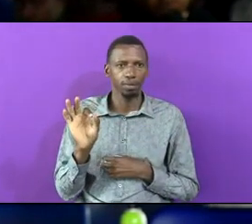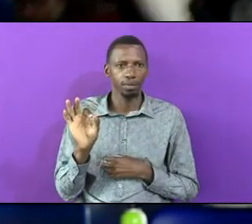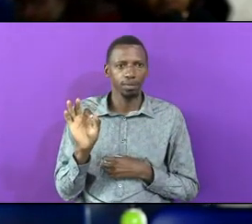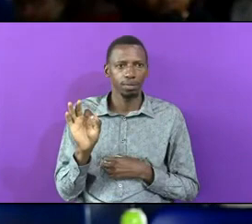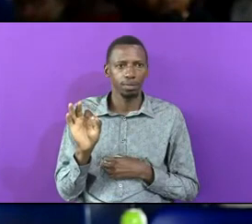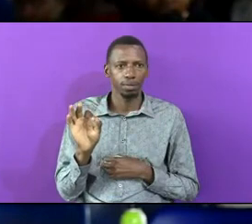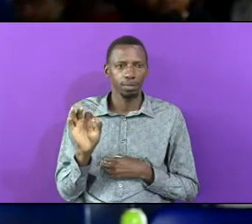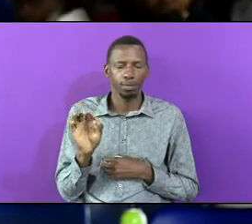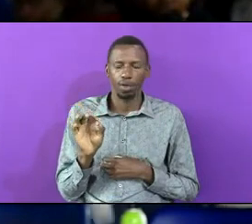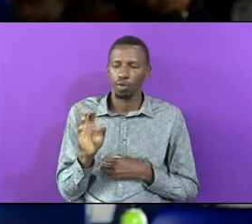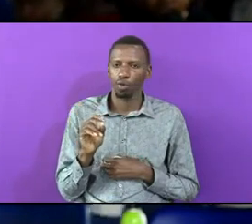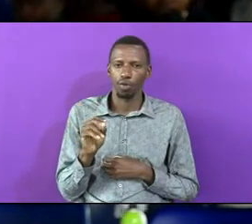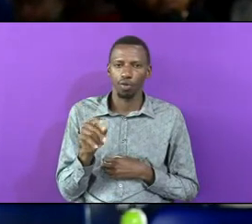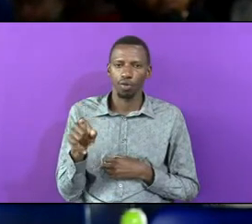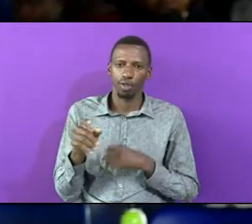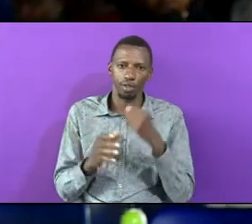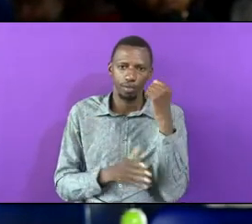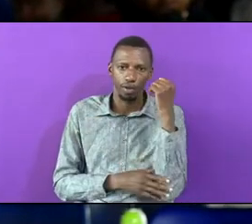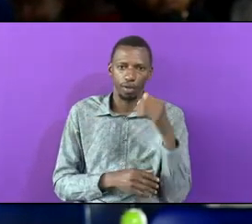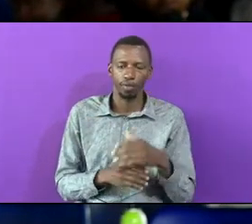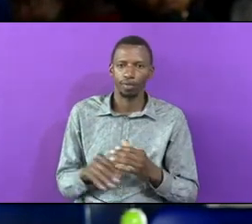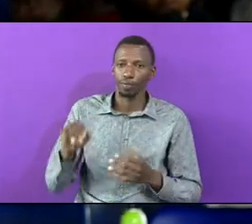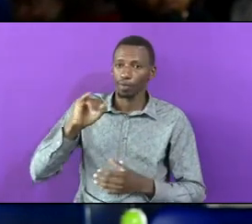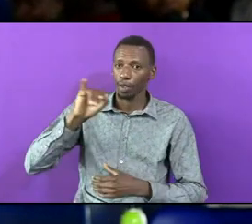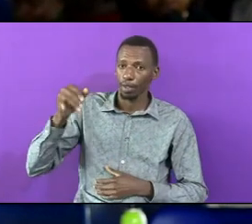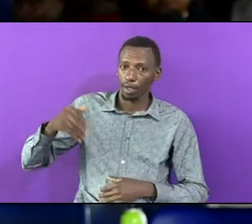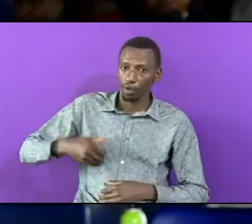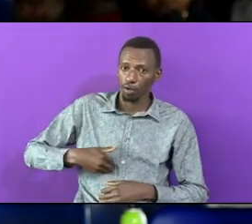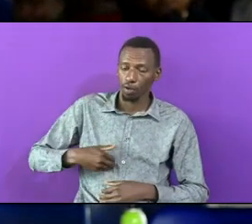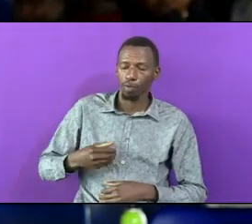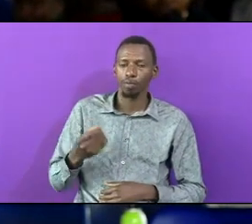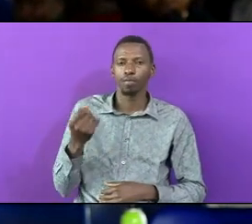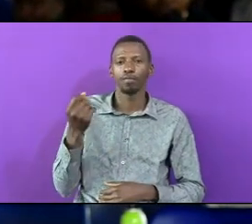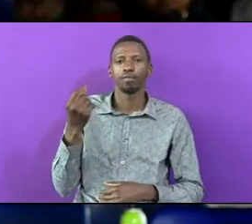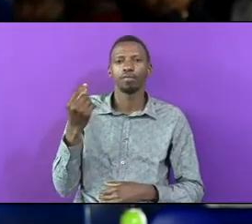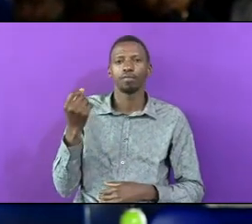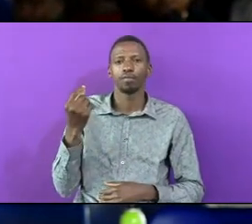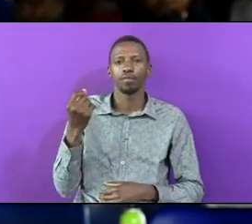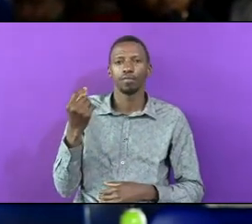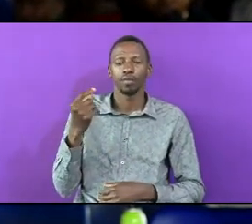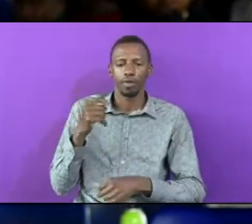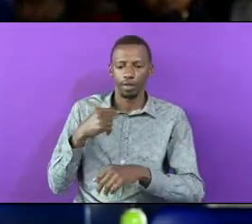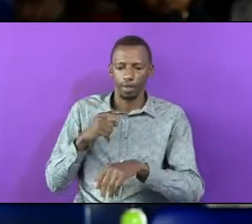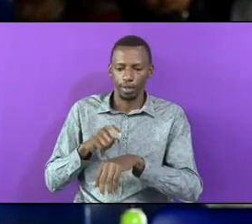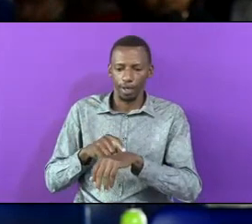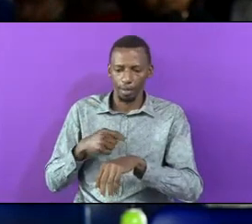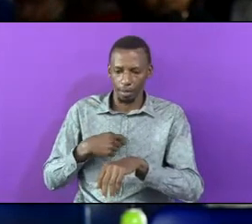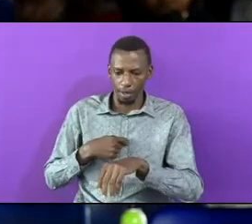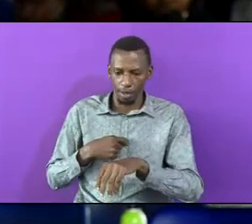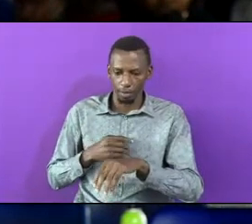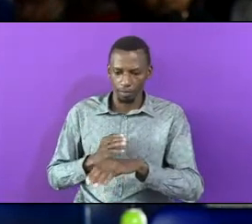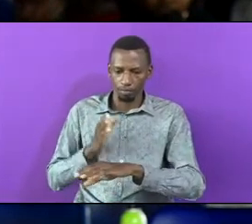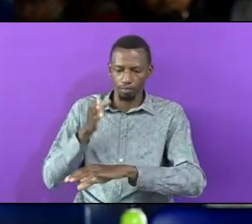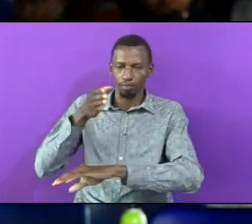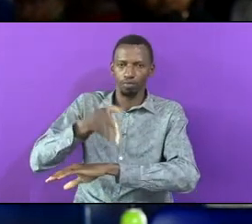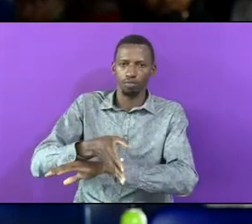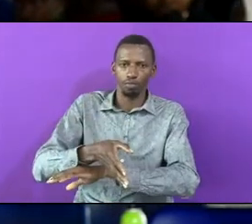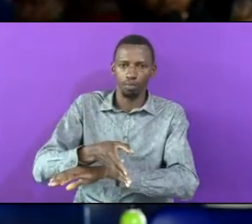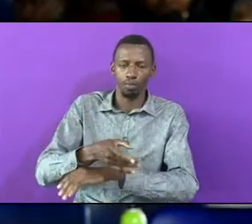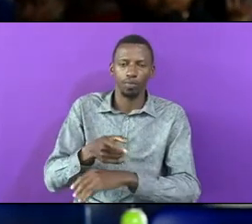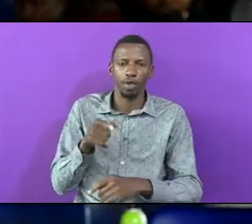Recklessness Jacobo Is Taking Note That I Crossed Over This Jordan With A Staff In My Word